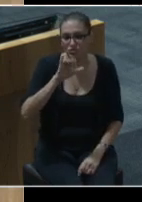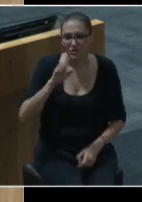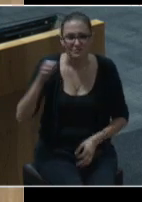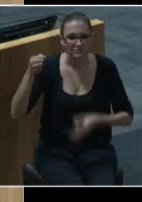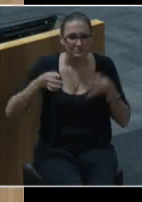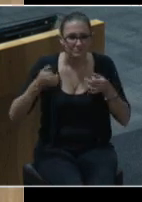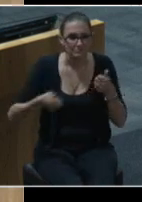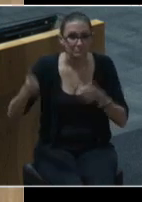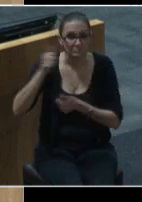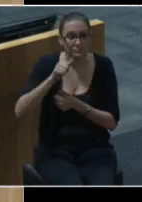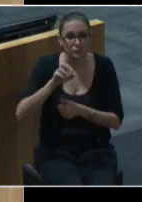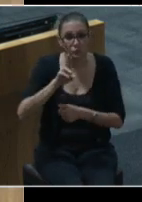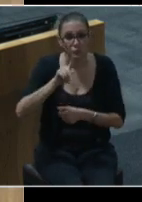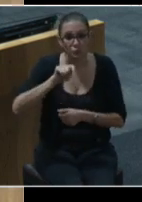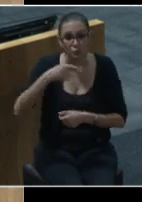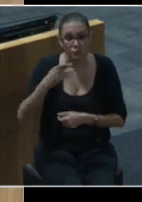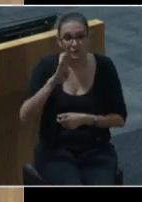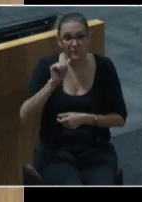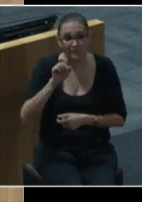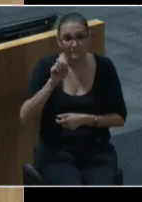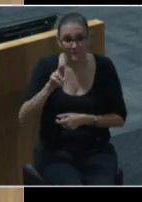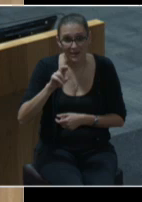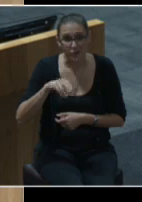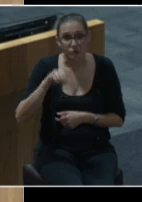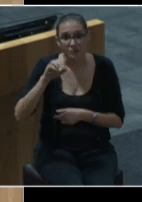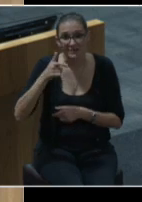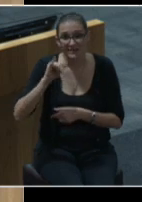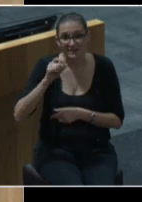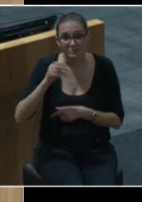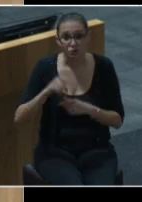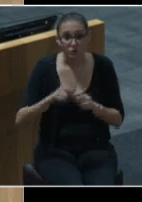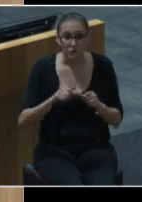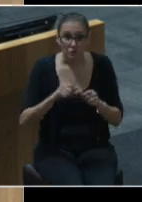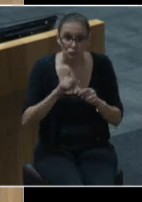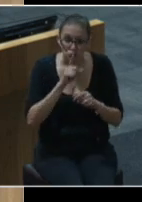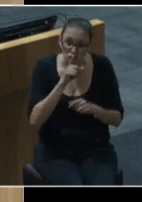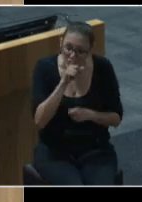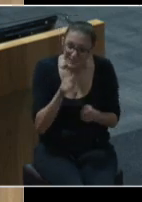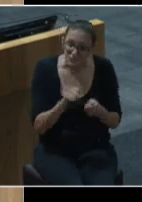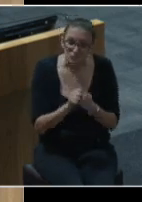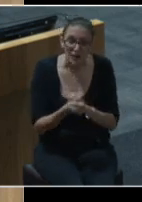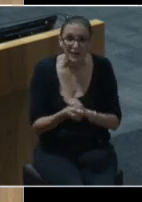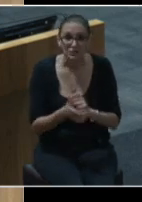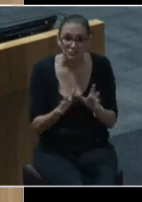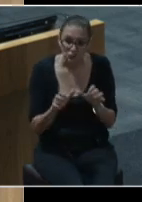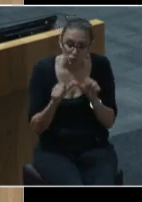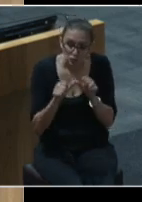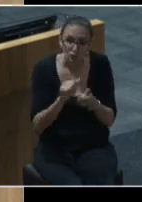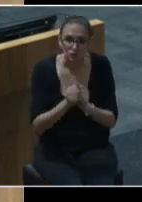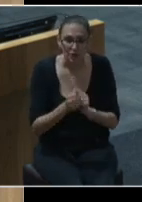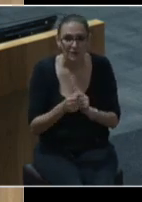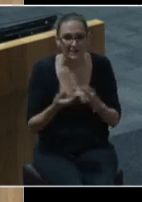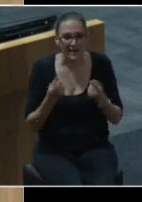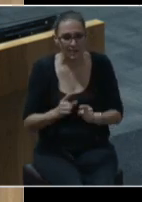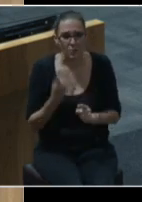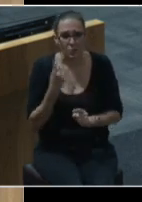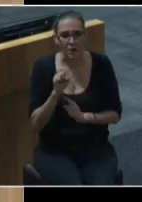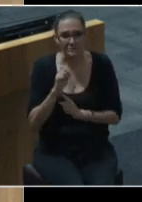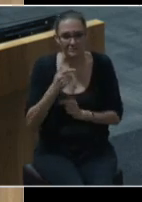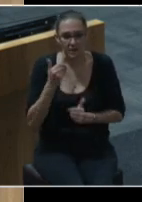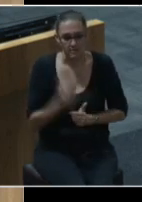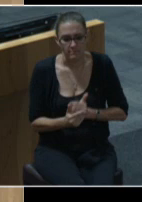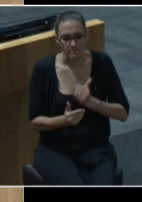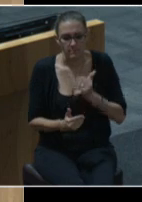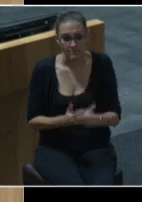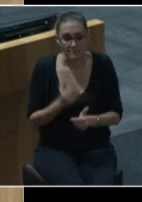real change, enduring change happens one step at a time. The $4.2 billion budget before you